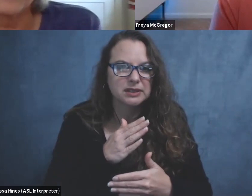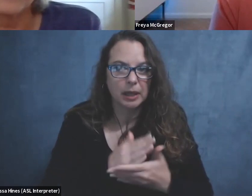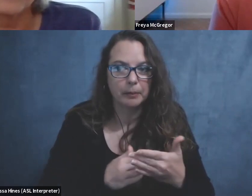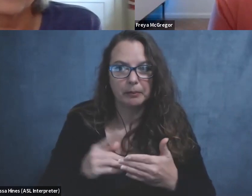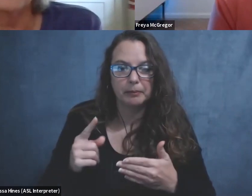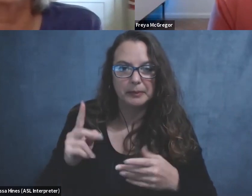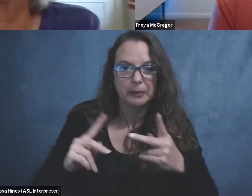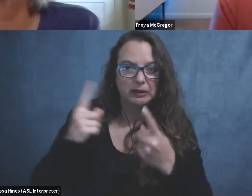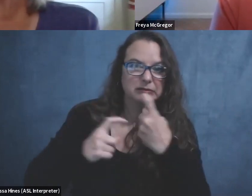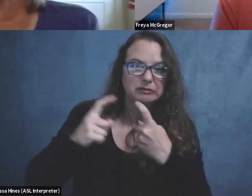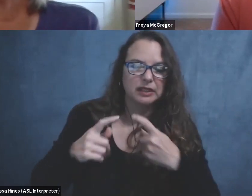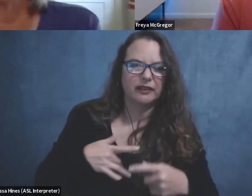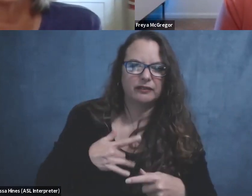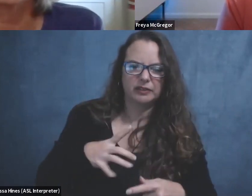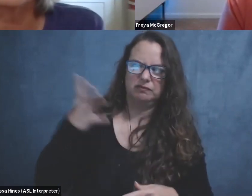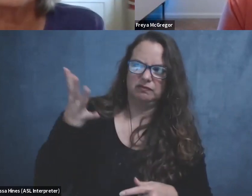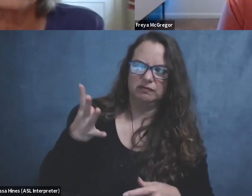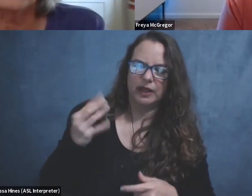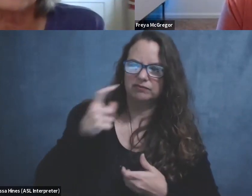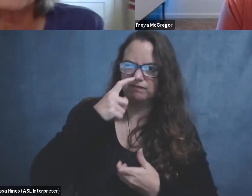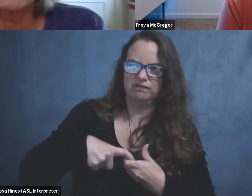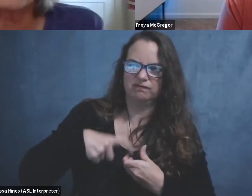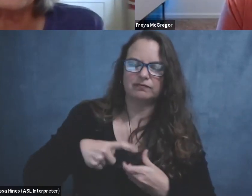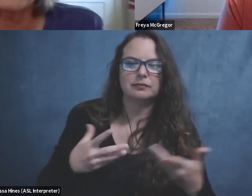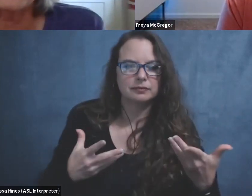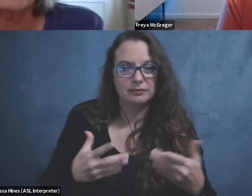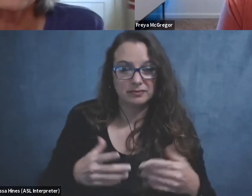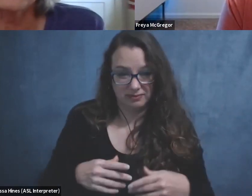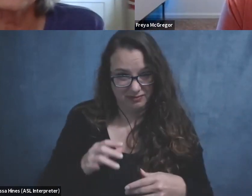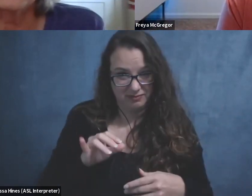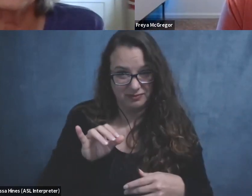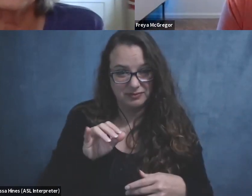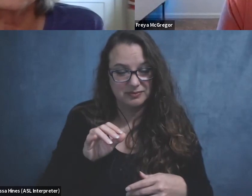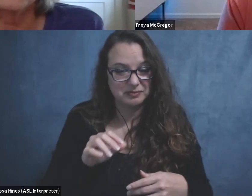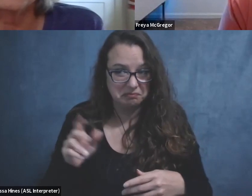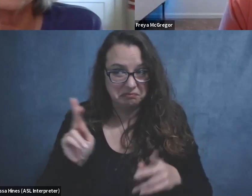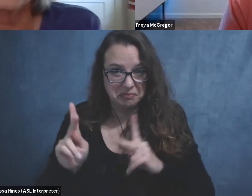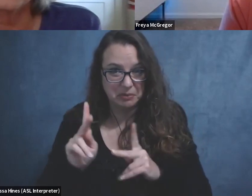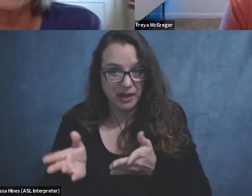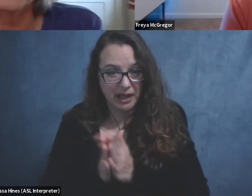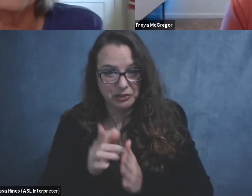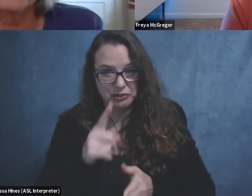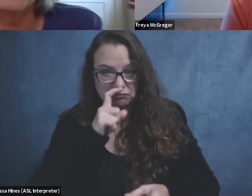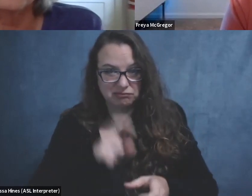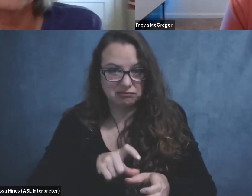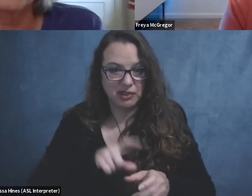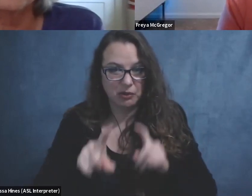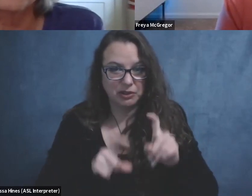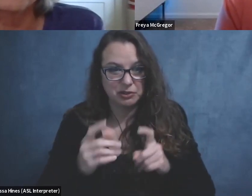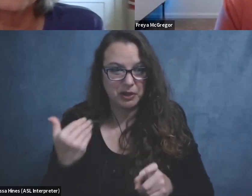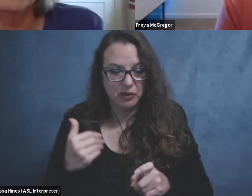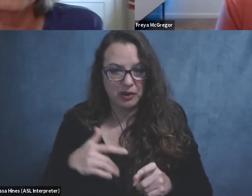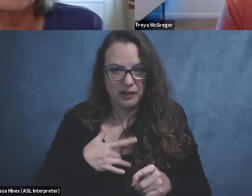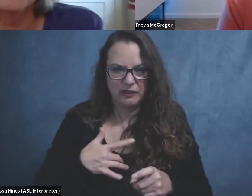obnoxious and intrusive. Um, have you ever been asked any intrusive questions that made you feel kind of